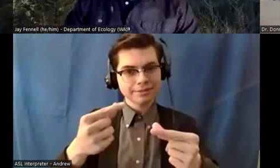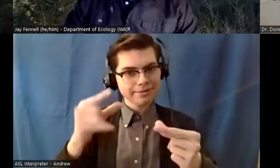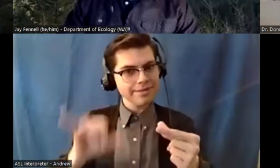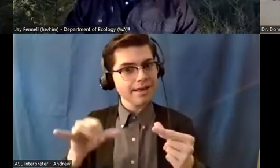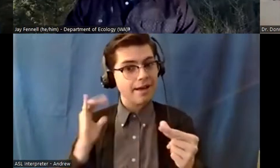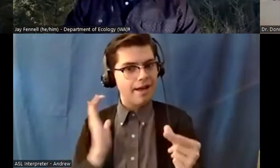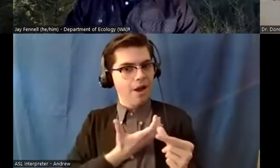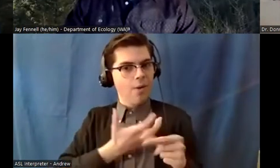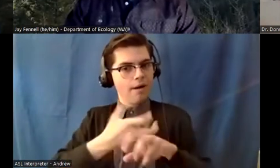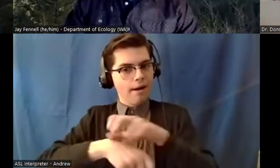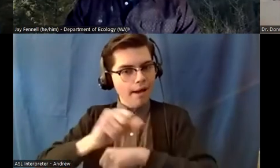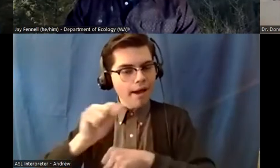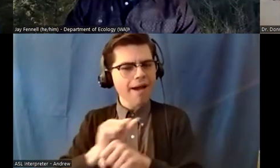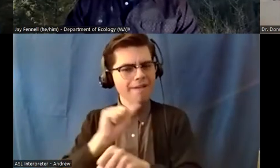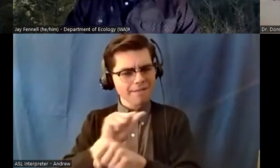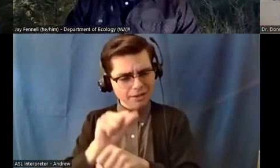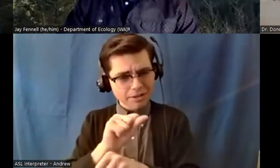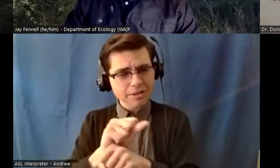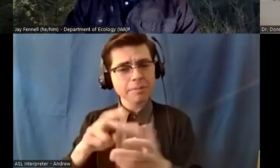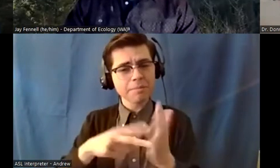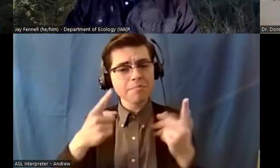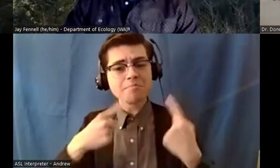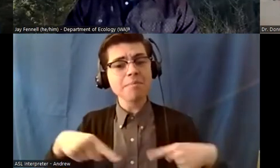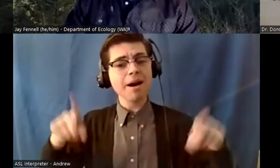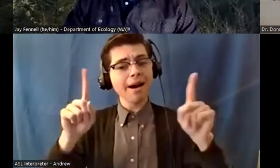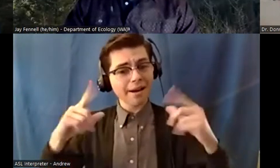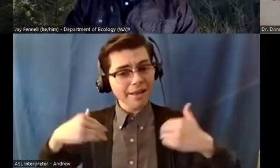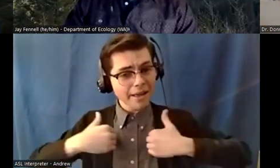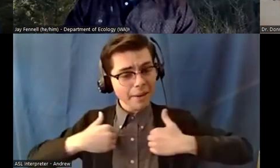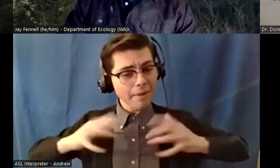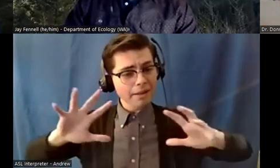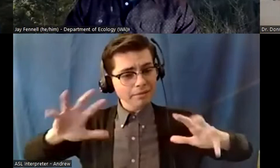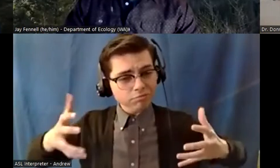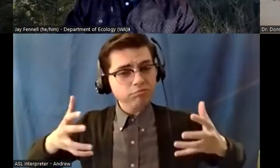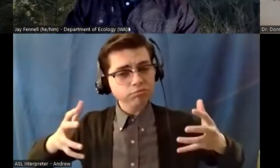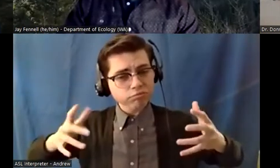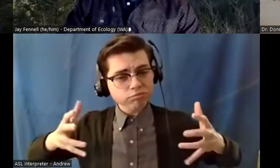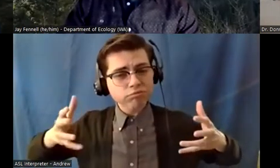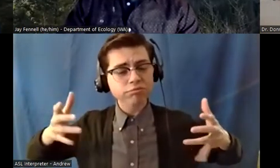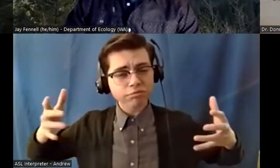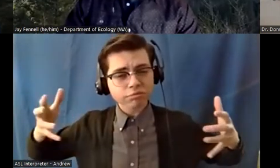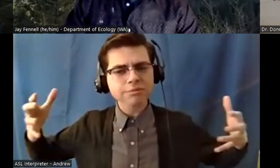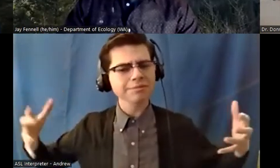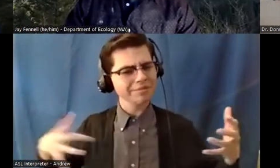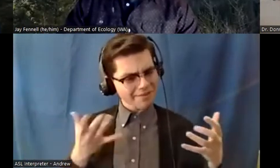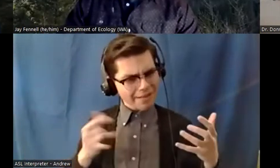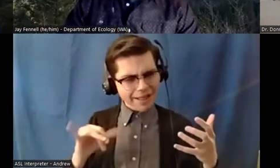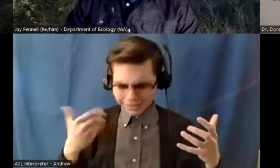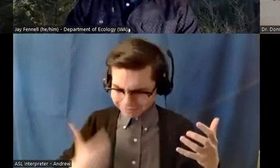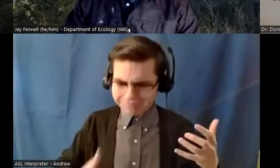so yes i feel like the the proud mother grandmother and great grandmother to these other generations